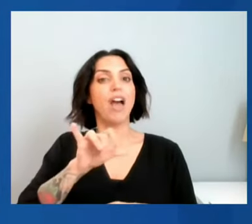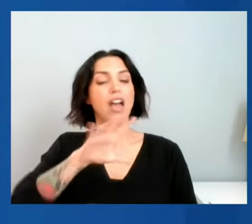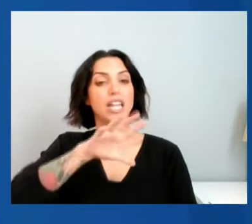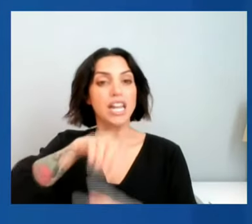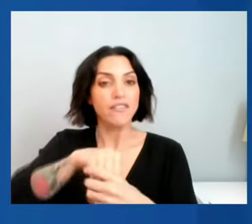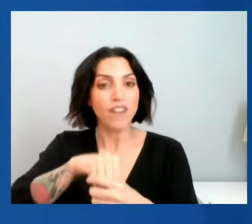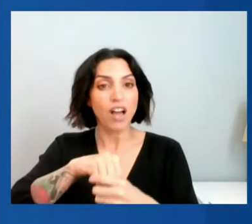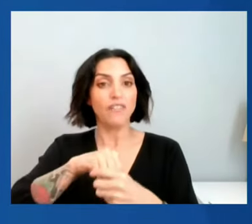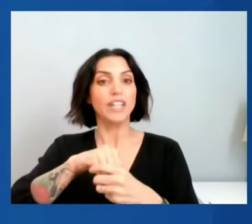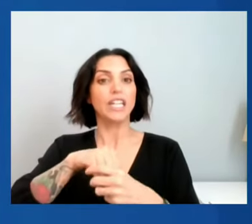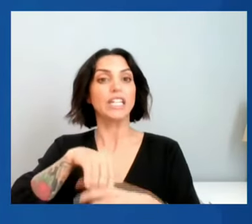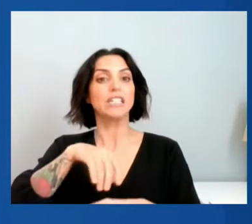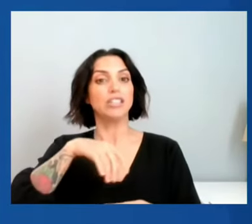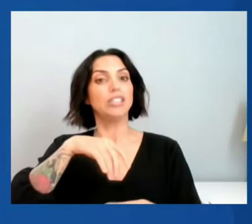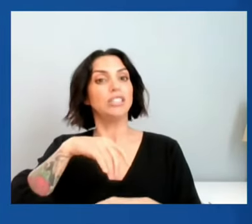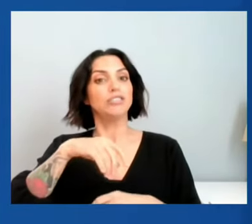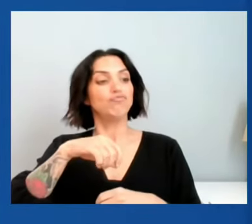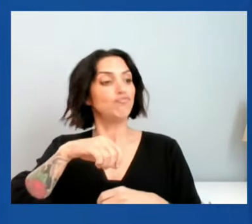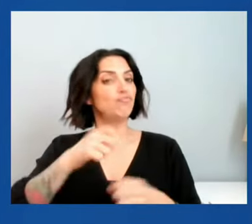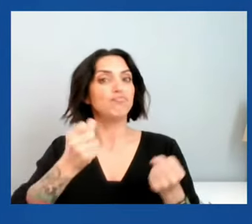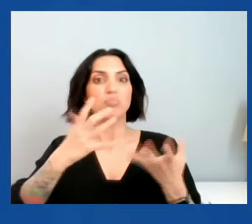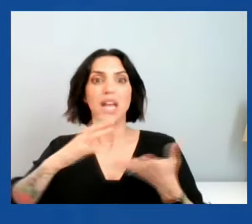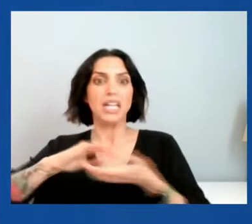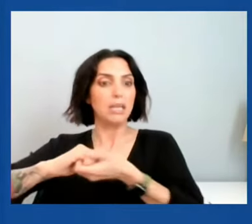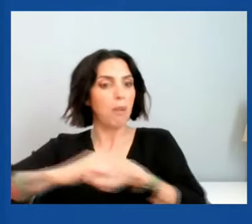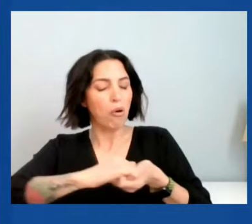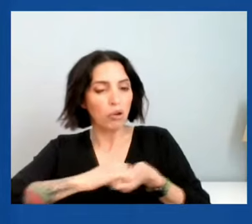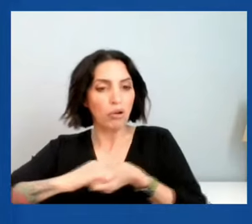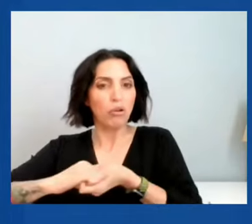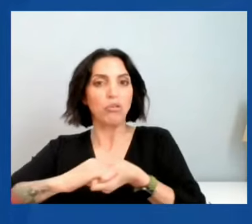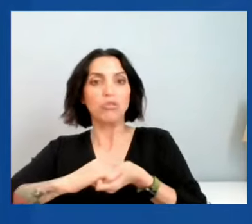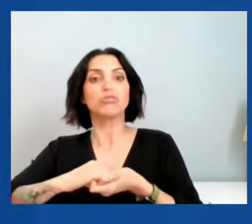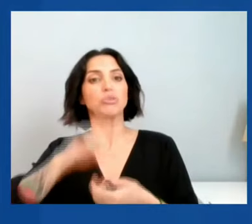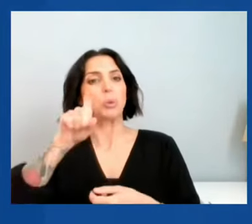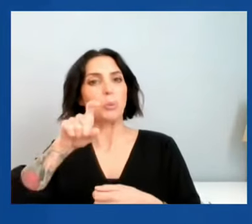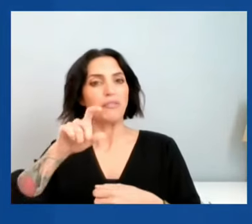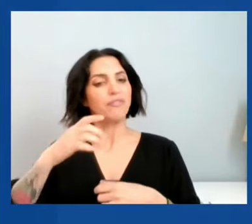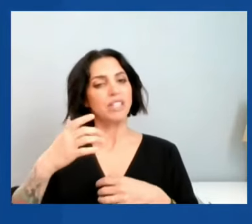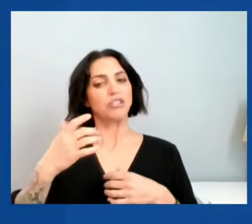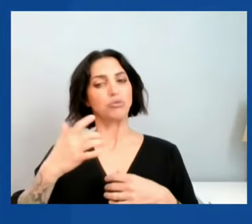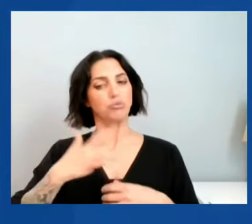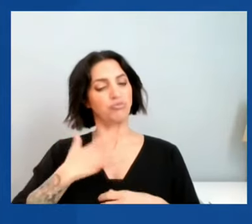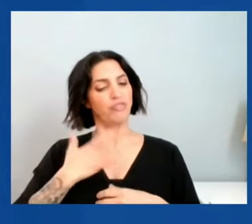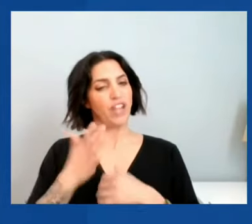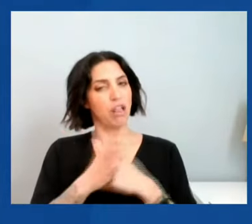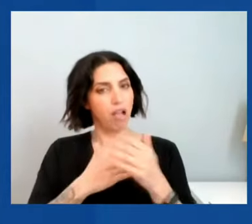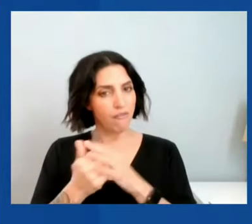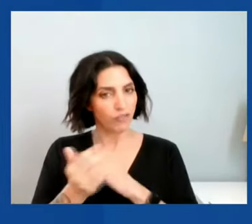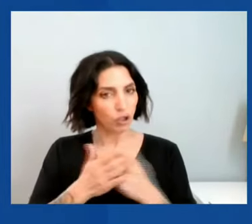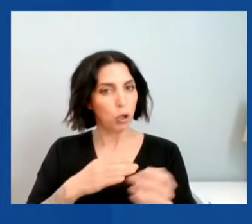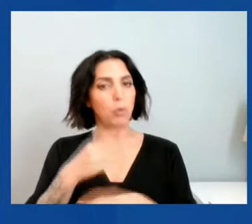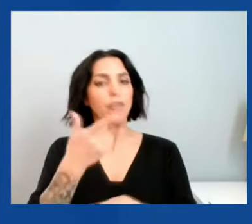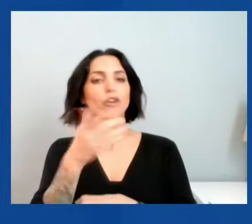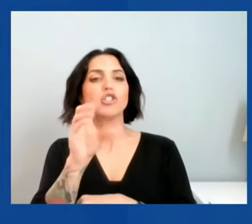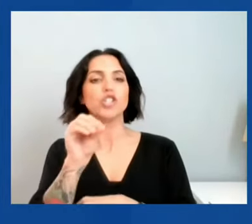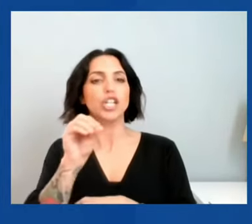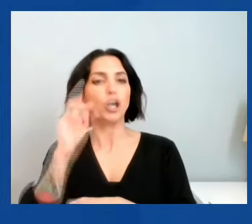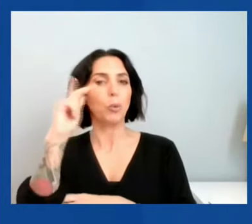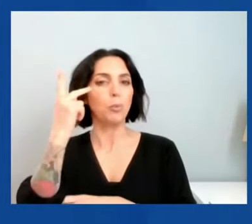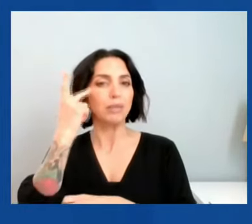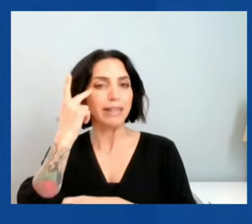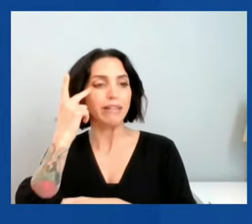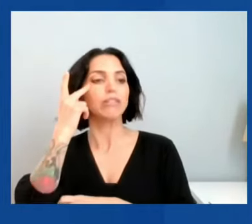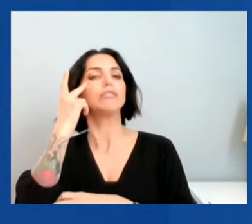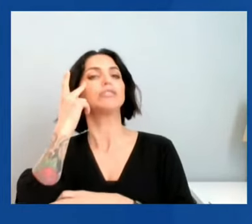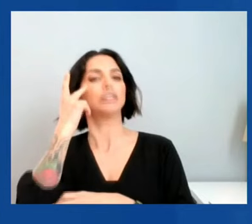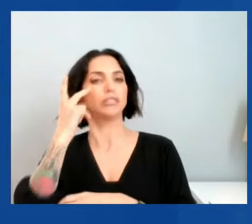have a group of partners we feel comfortable with our geopolitical. We're not worried about